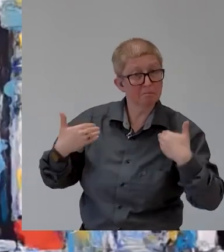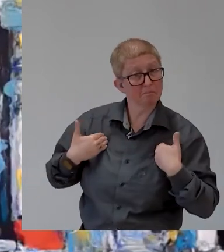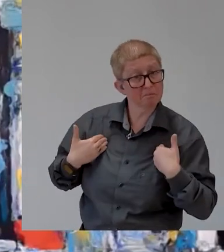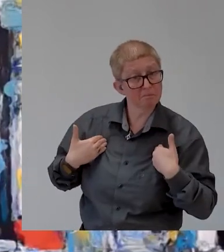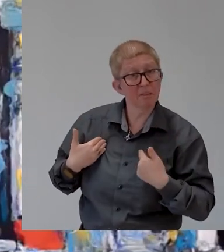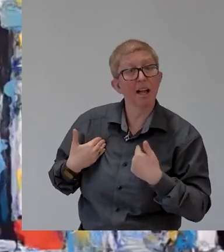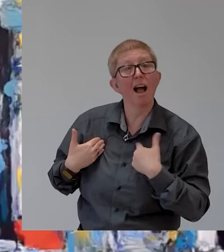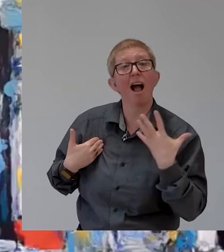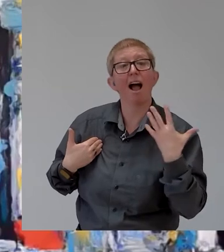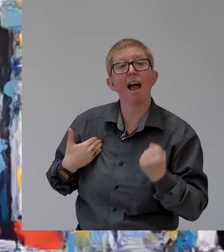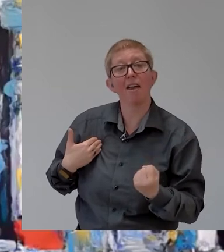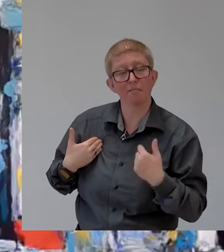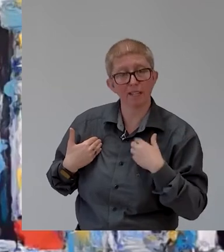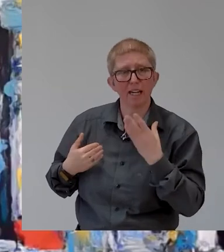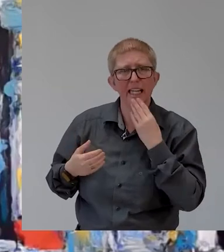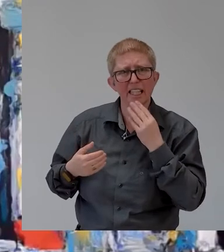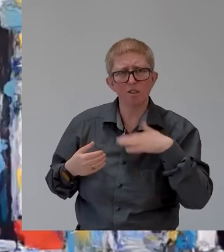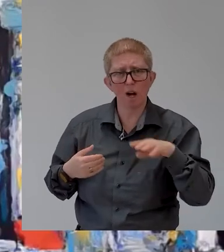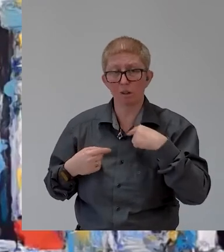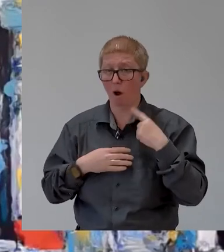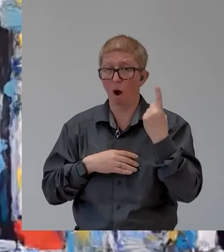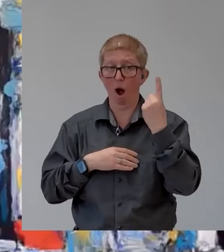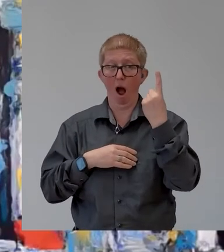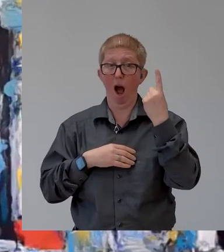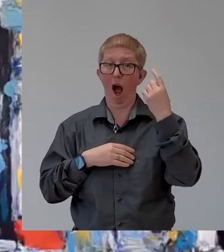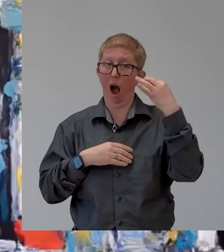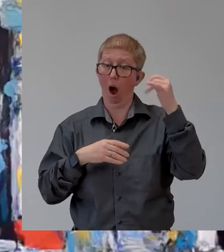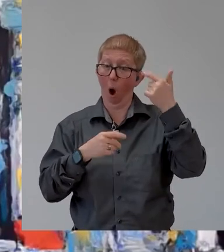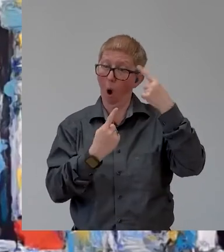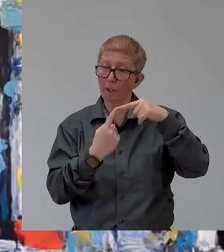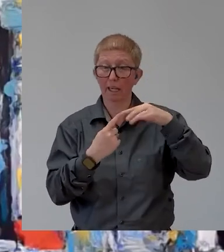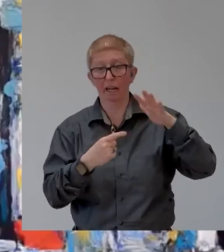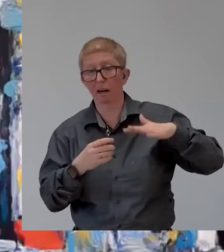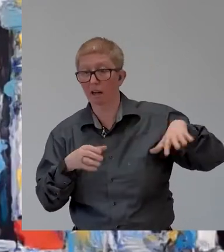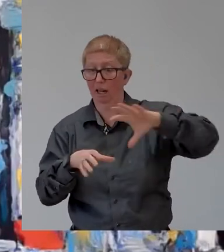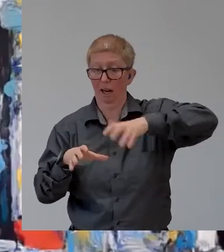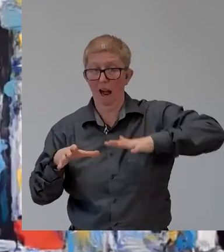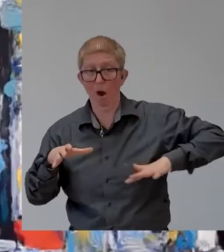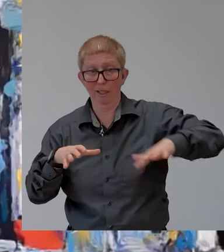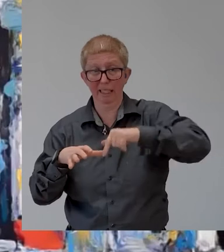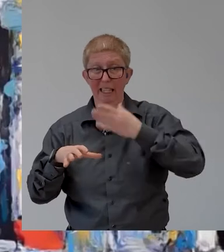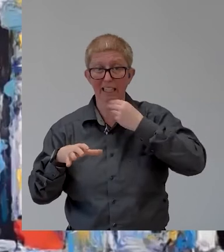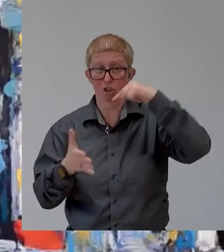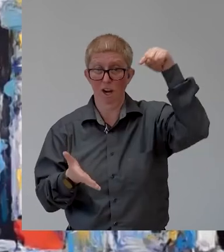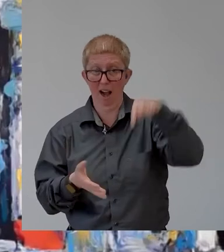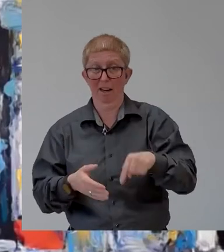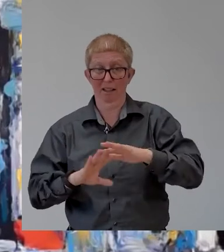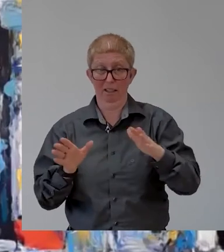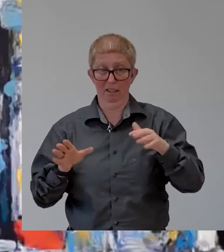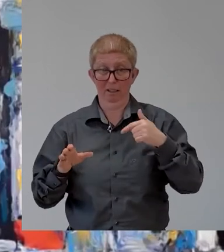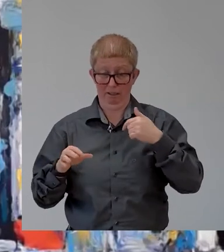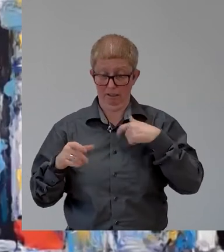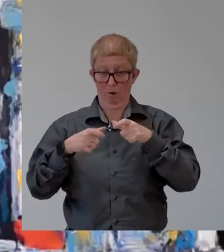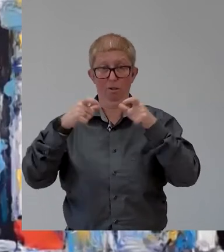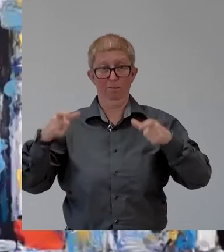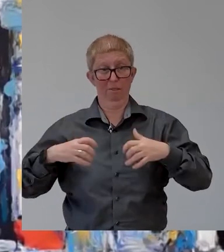to go through experiential training to learn how to give accessible services um at least once and annual training on accessible